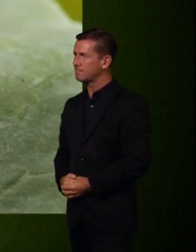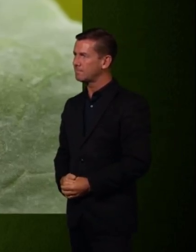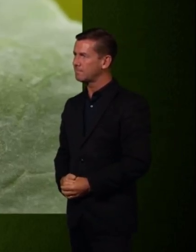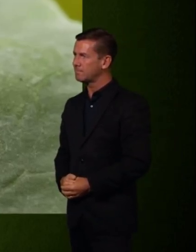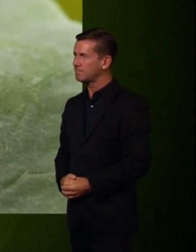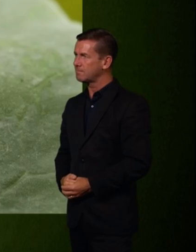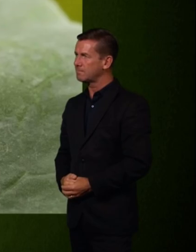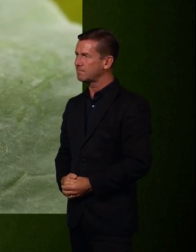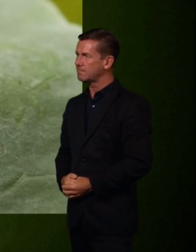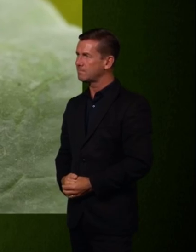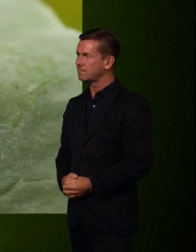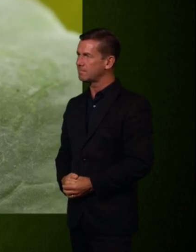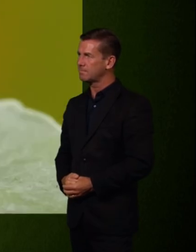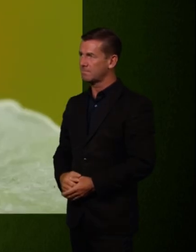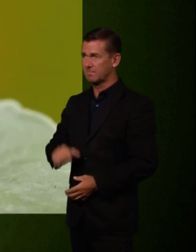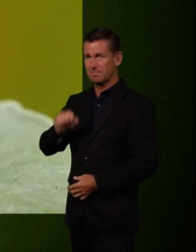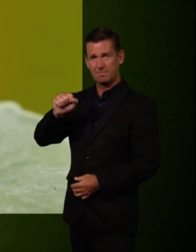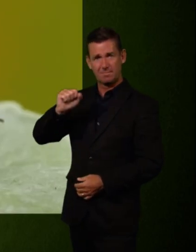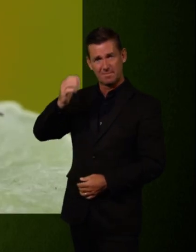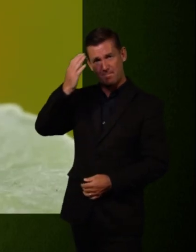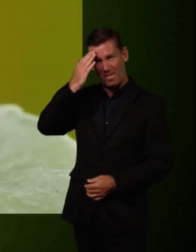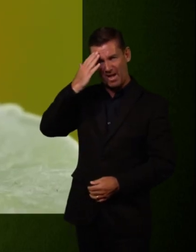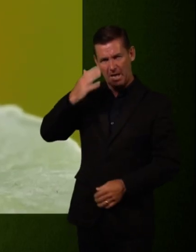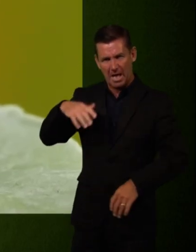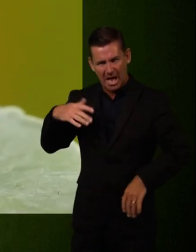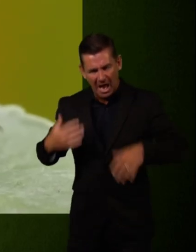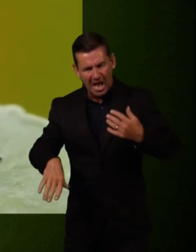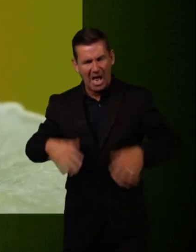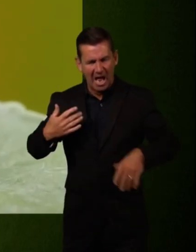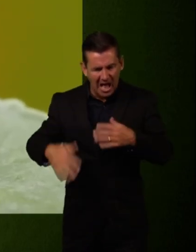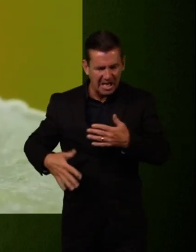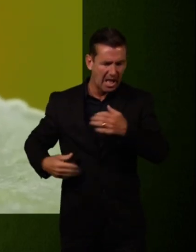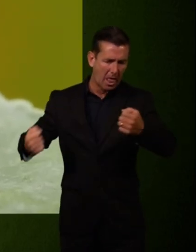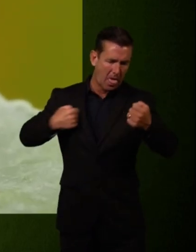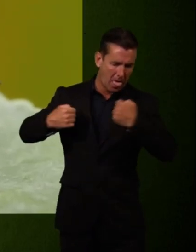She might not survive, but her job is done.